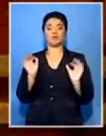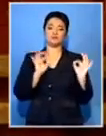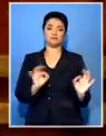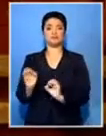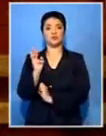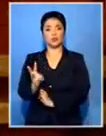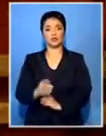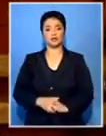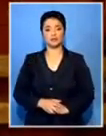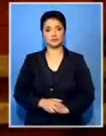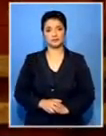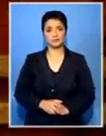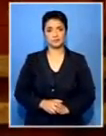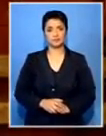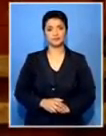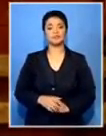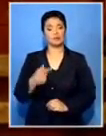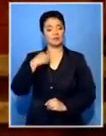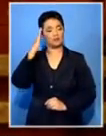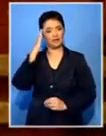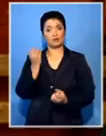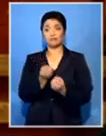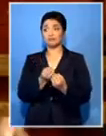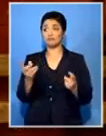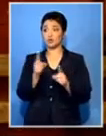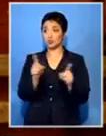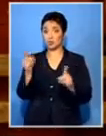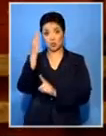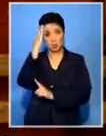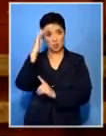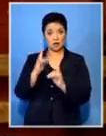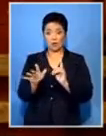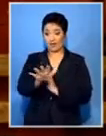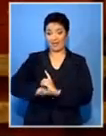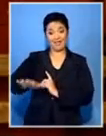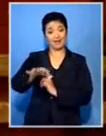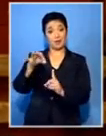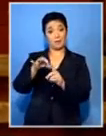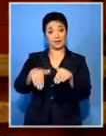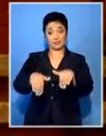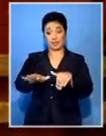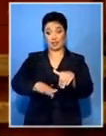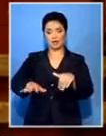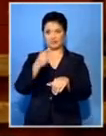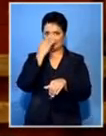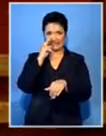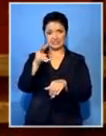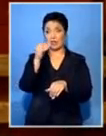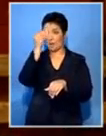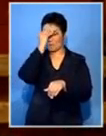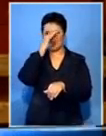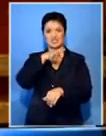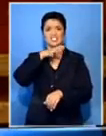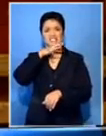visibility in terms of the police, and I'm sure most of you who have been around town would have seen that there are many police here.